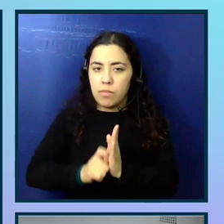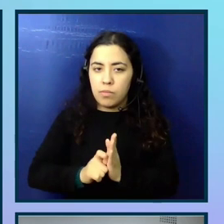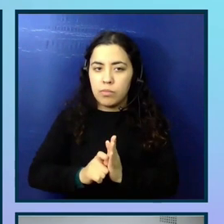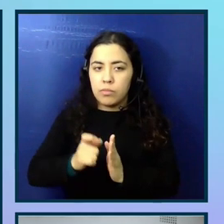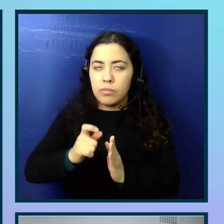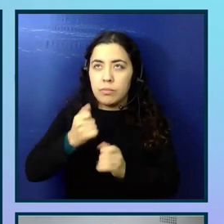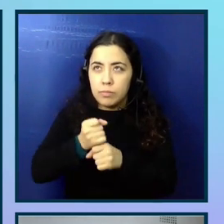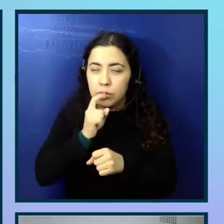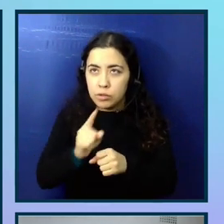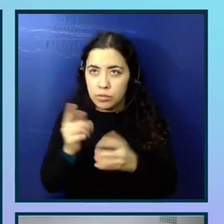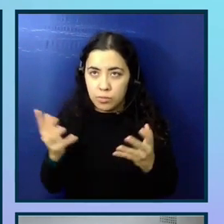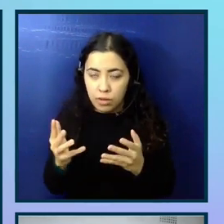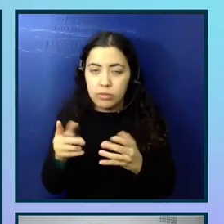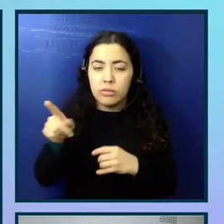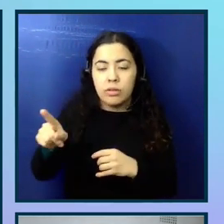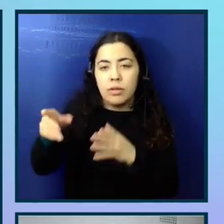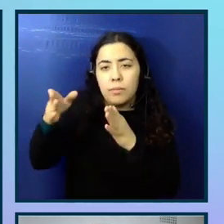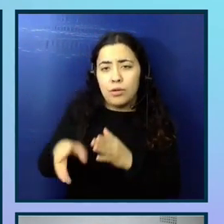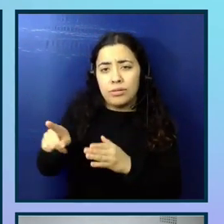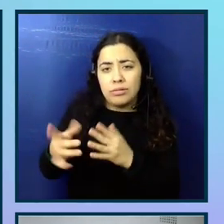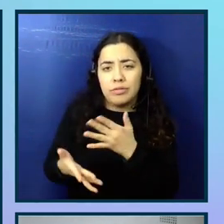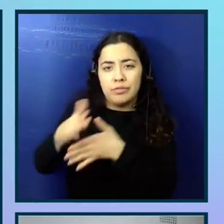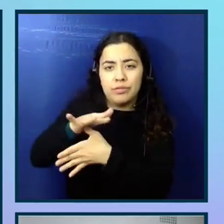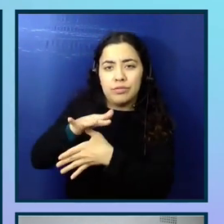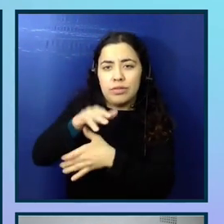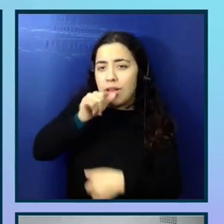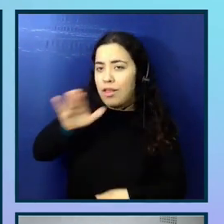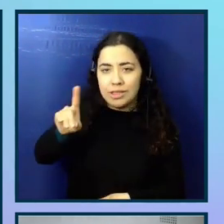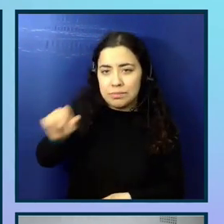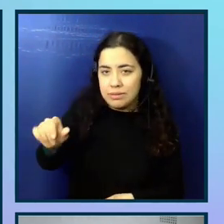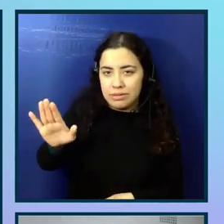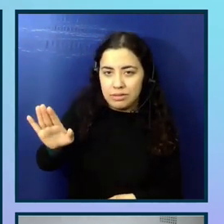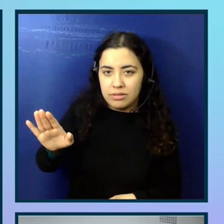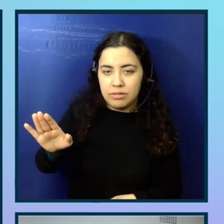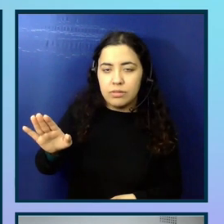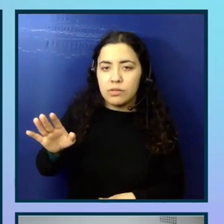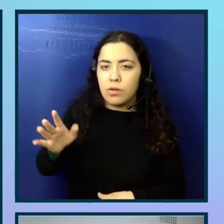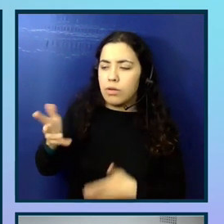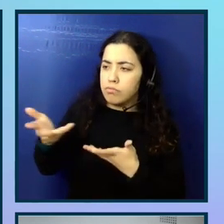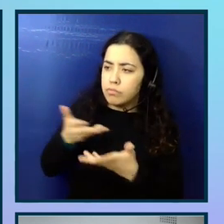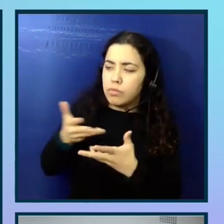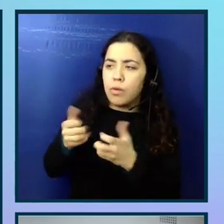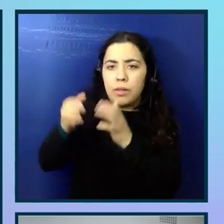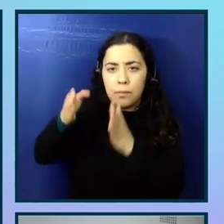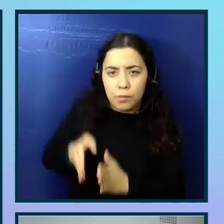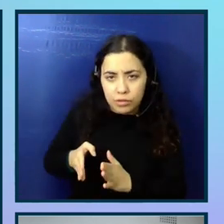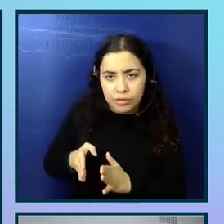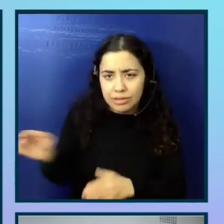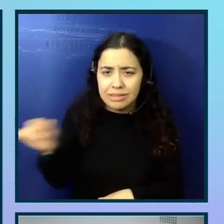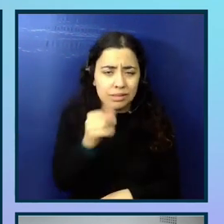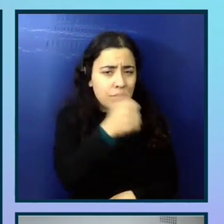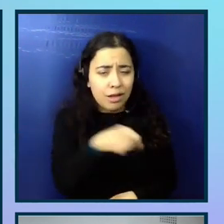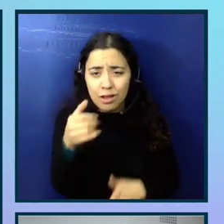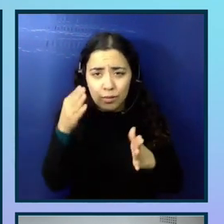to make sure you put the person first and not their disability. So speak to a person living with a disability as you would speak to